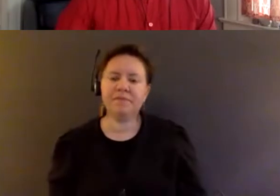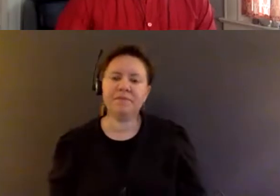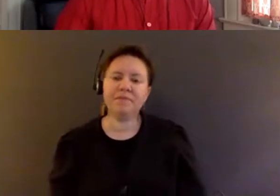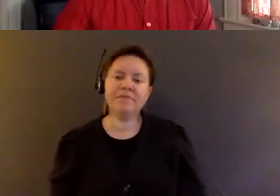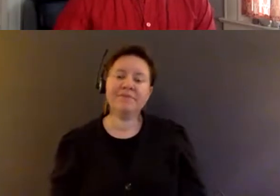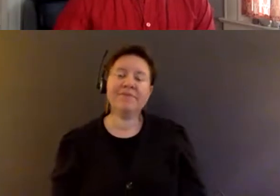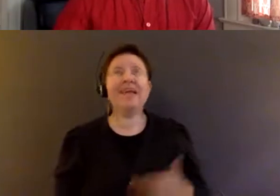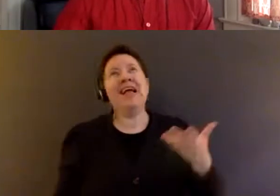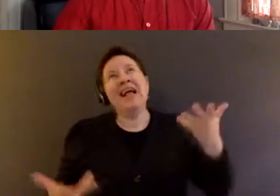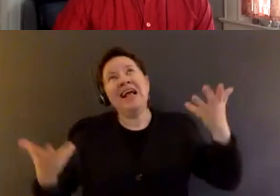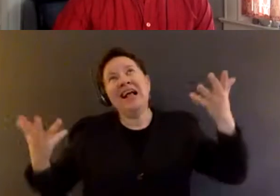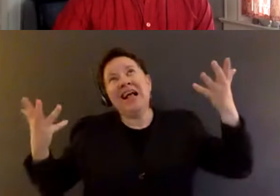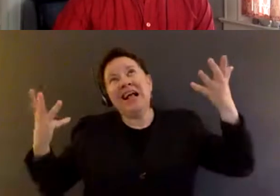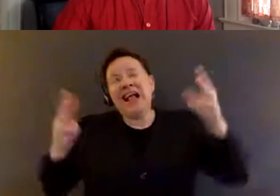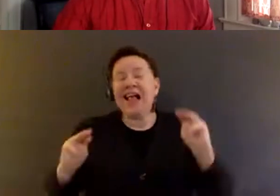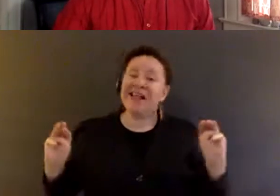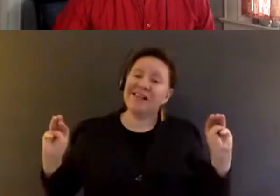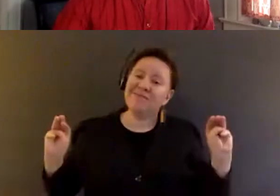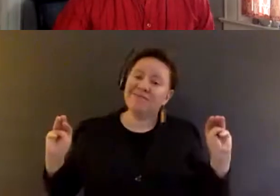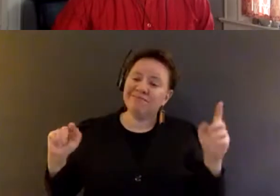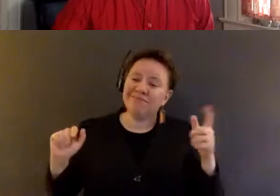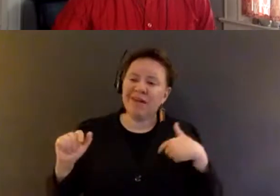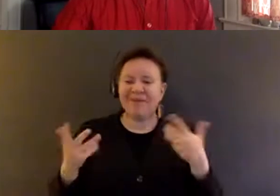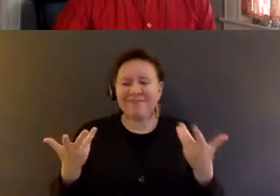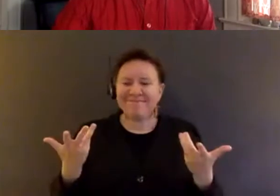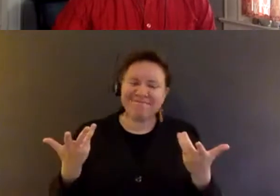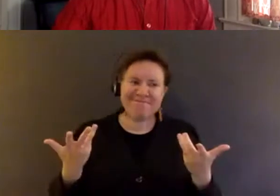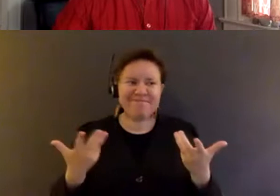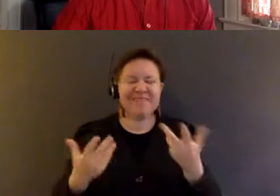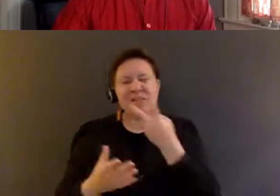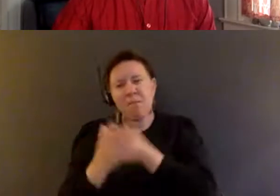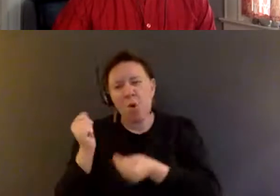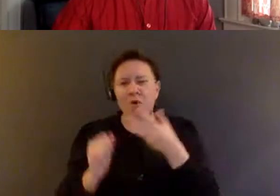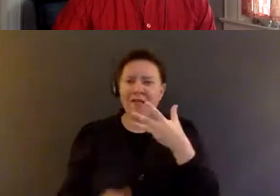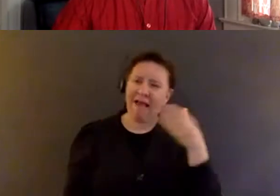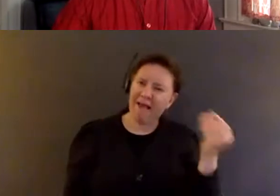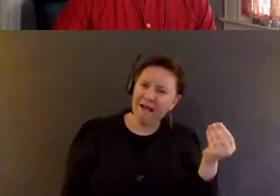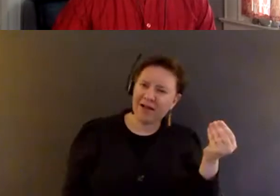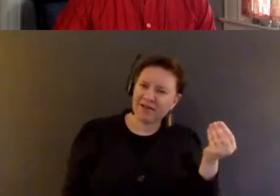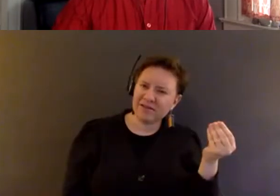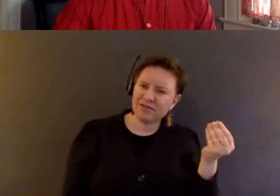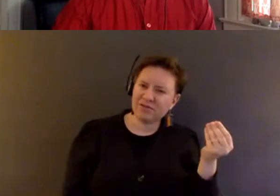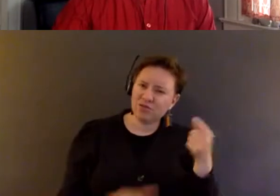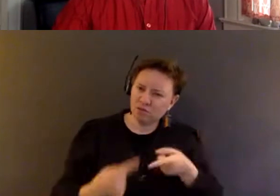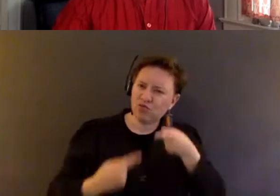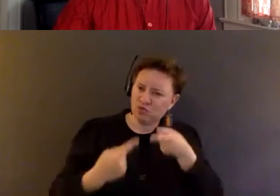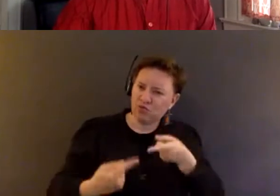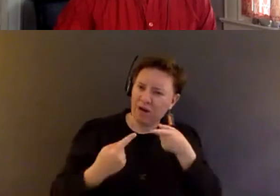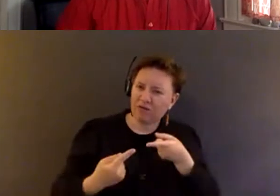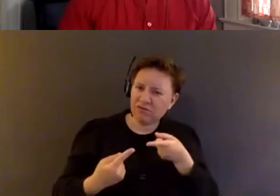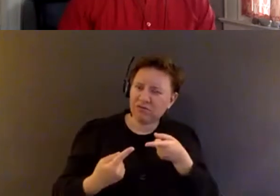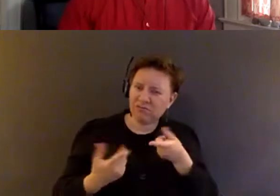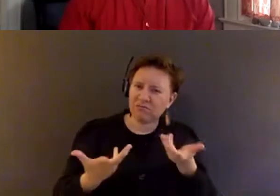Um, I mean, I think it's sort of the both and struggle, right, is